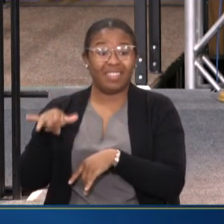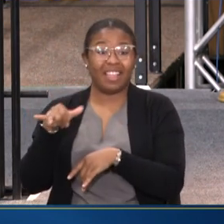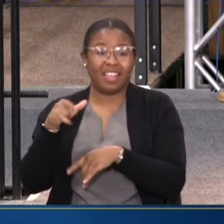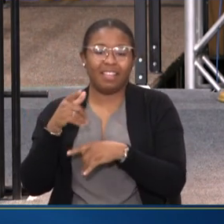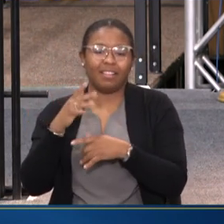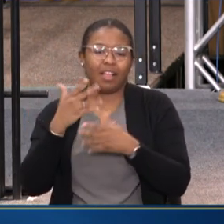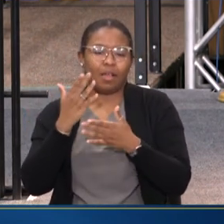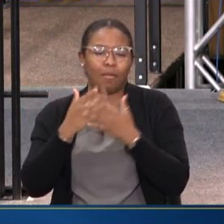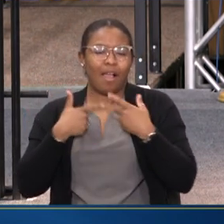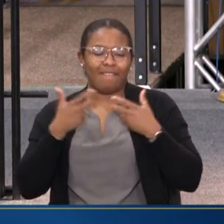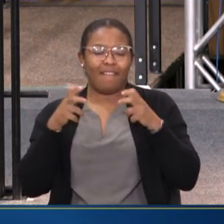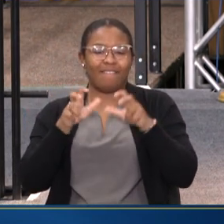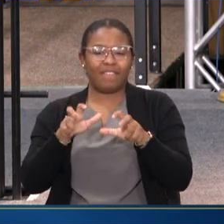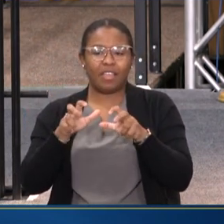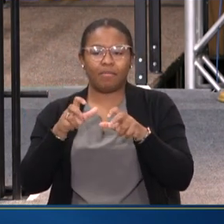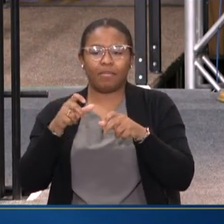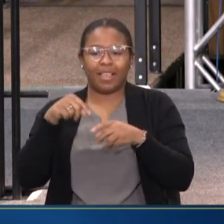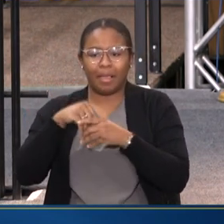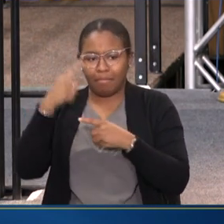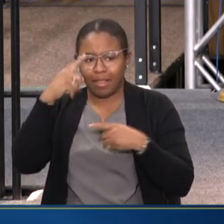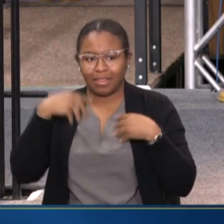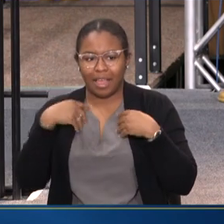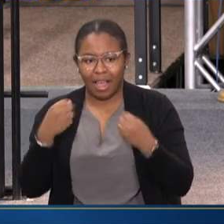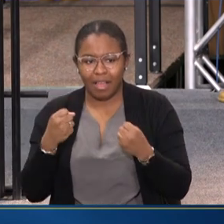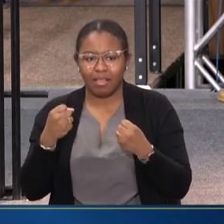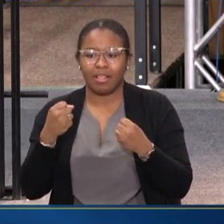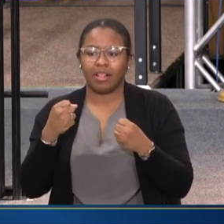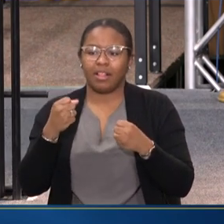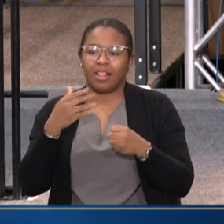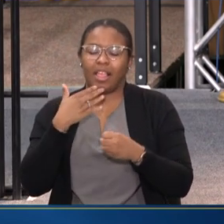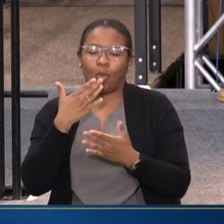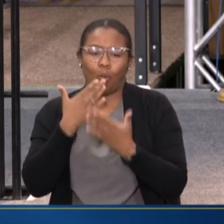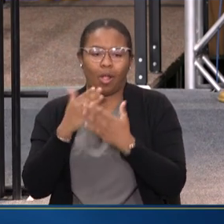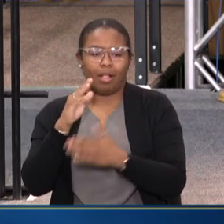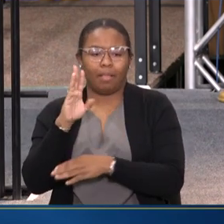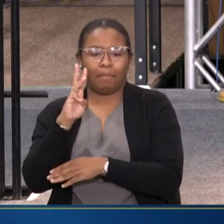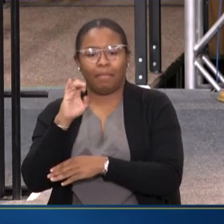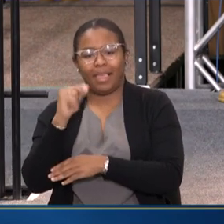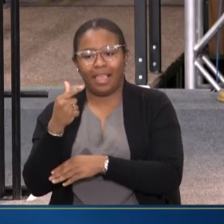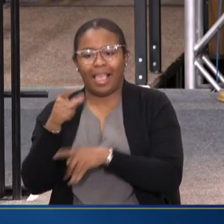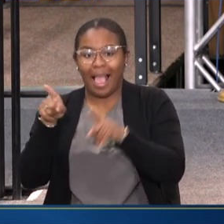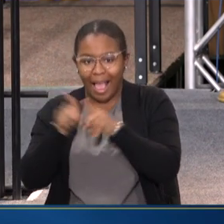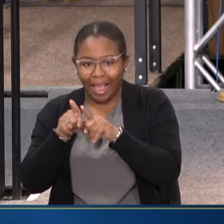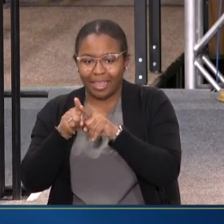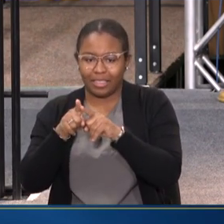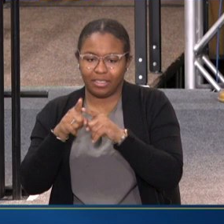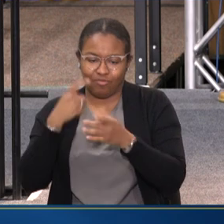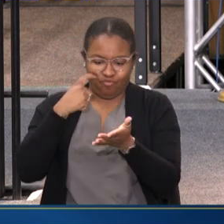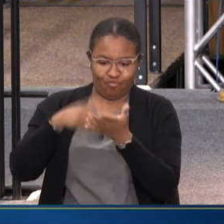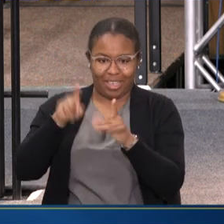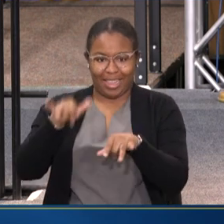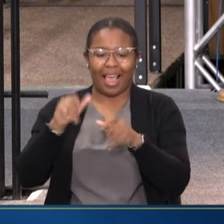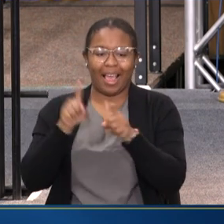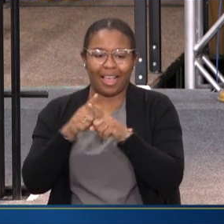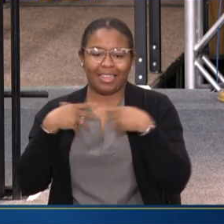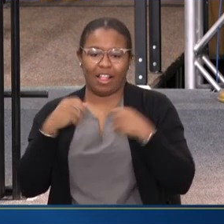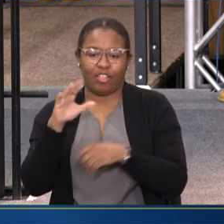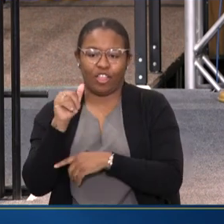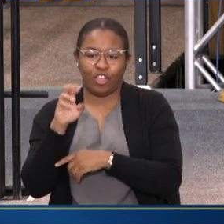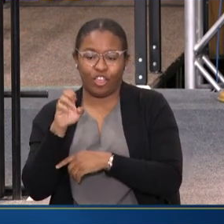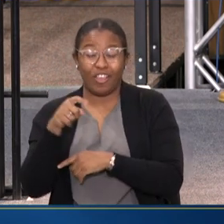investment in codifying mental health and well-being as healthcare. This work is so important.